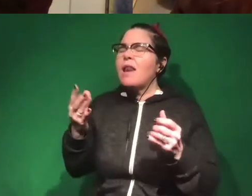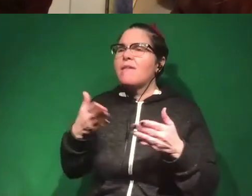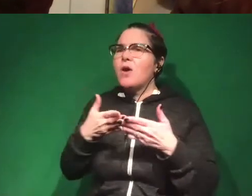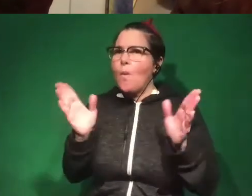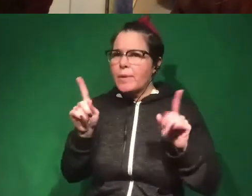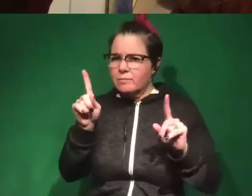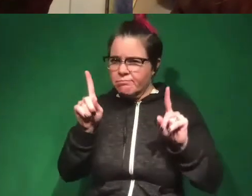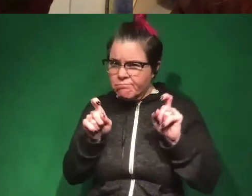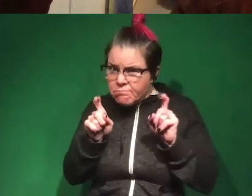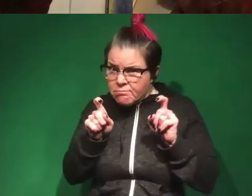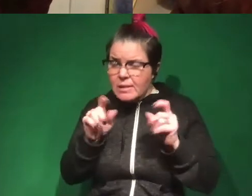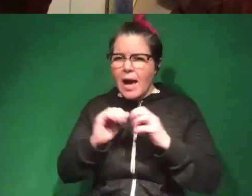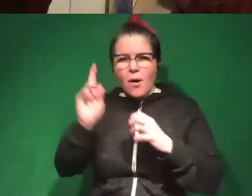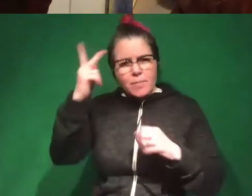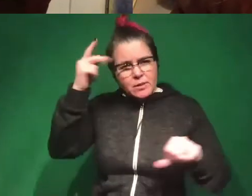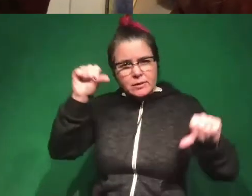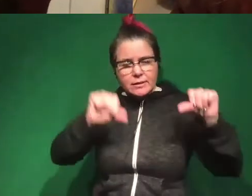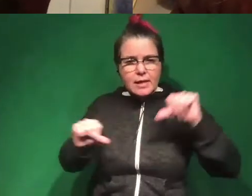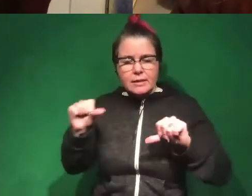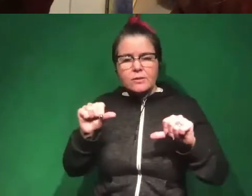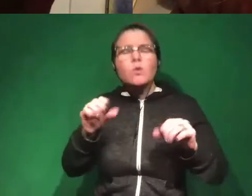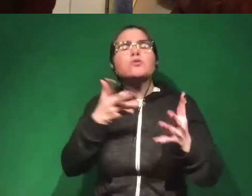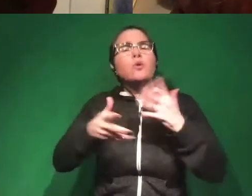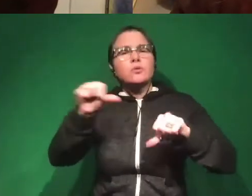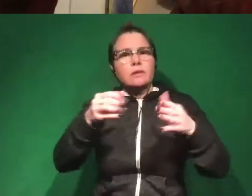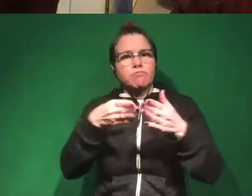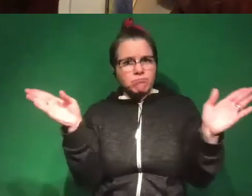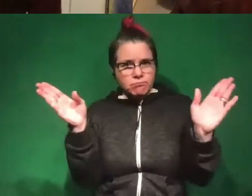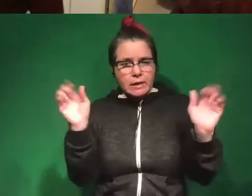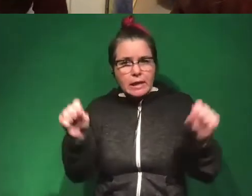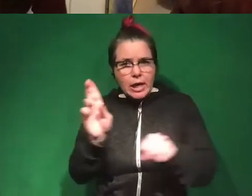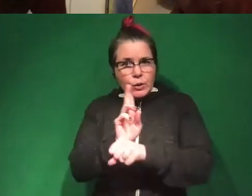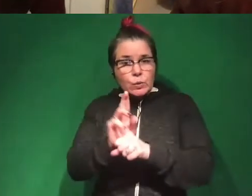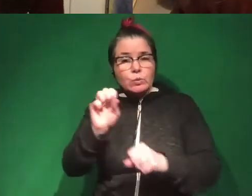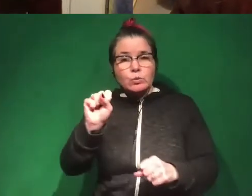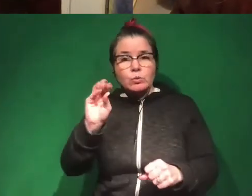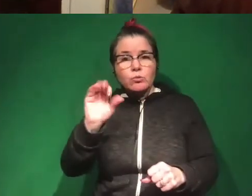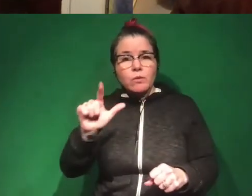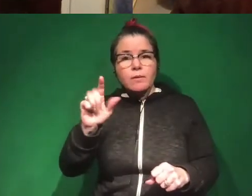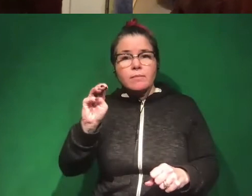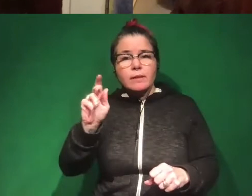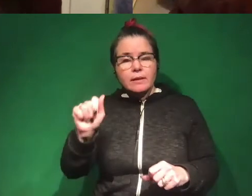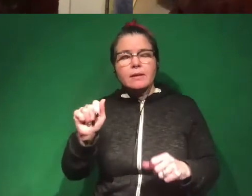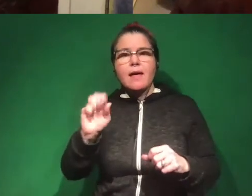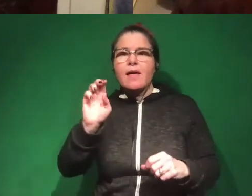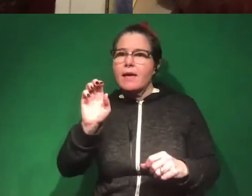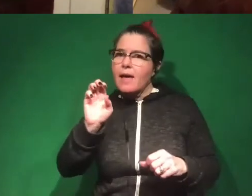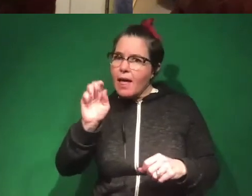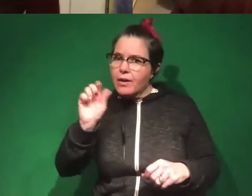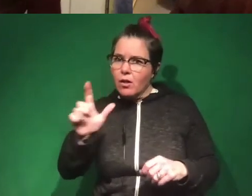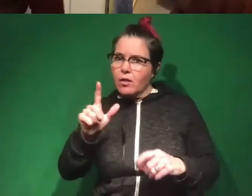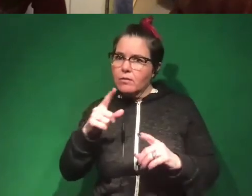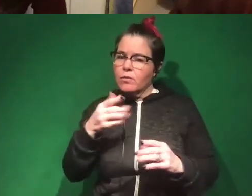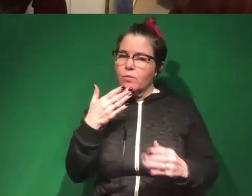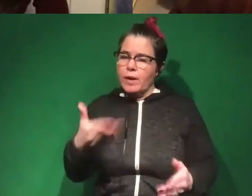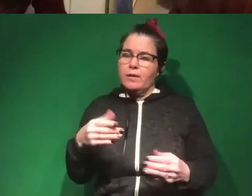about how political scientists, how social scientists in general can use social media data in an ethical way. So on the one